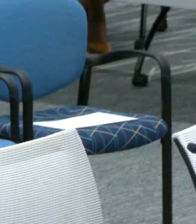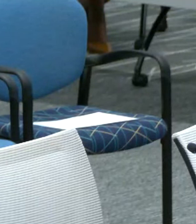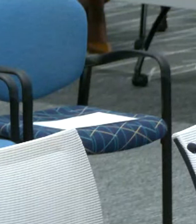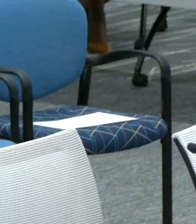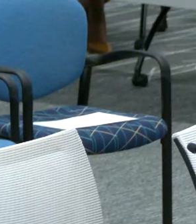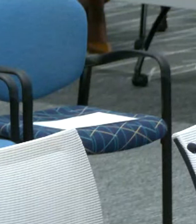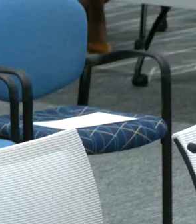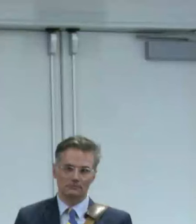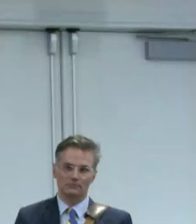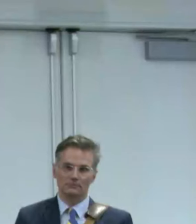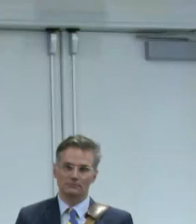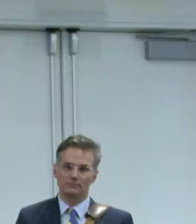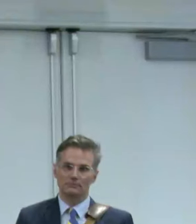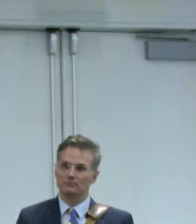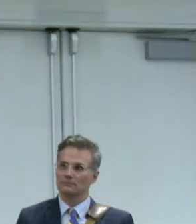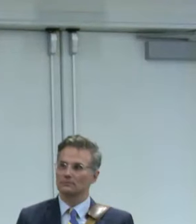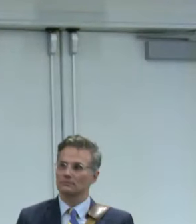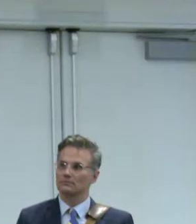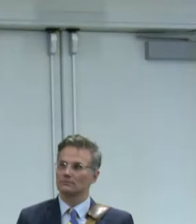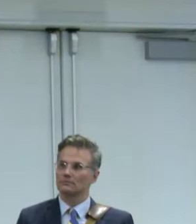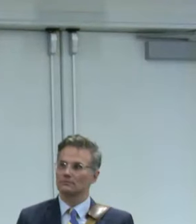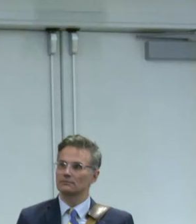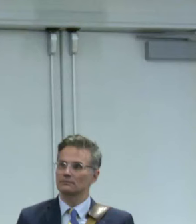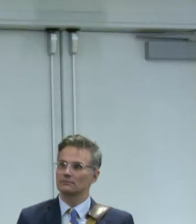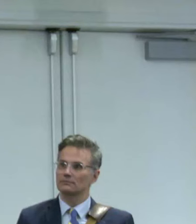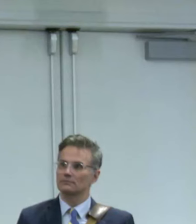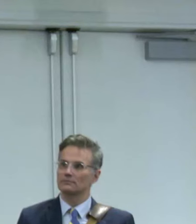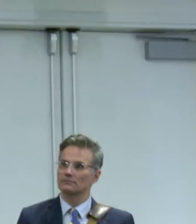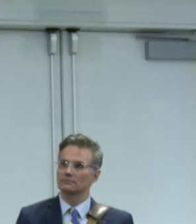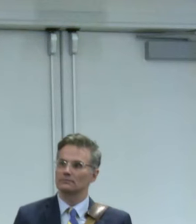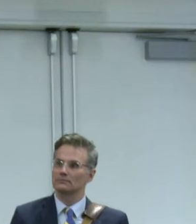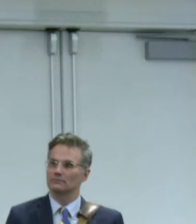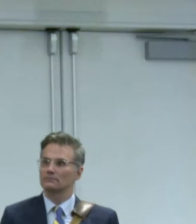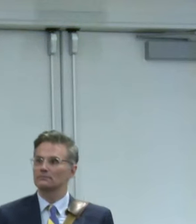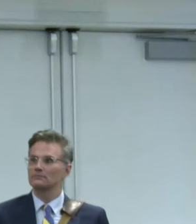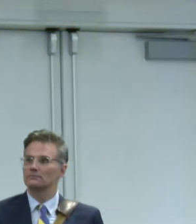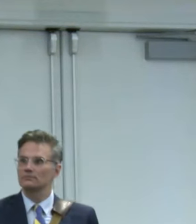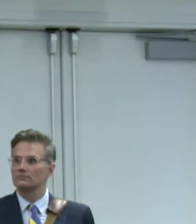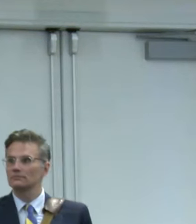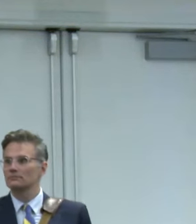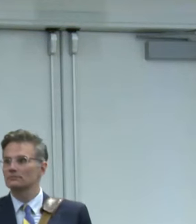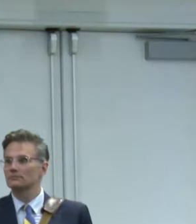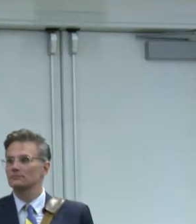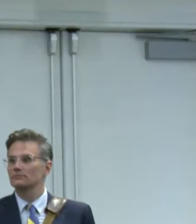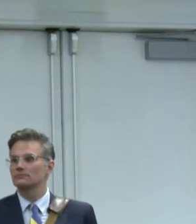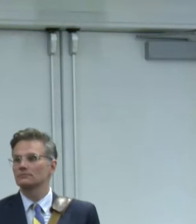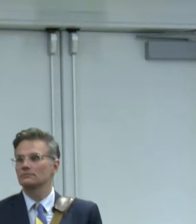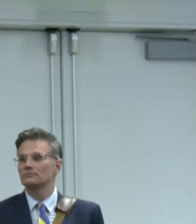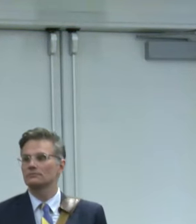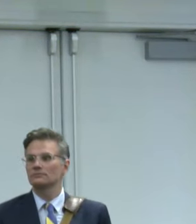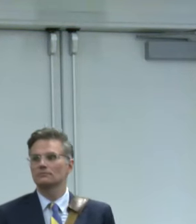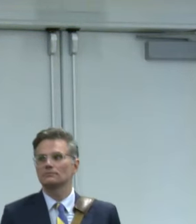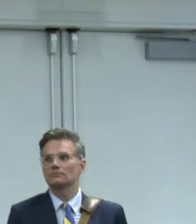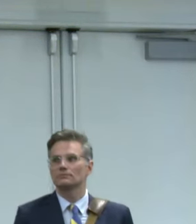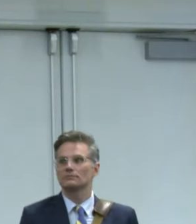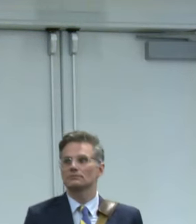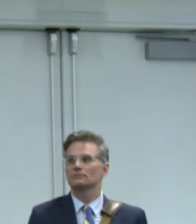NPRM that was issued as a draft to the final one that you approved today.